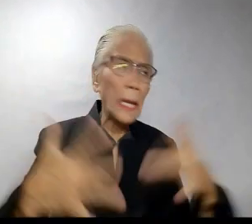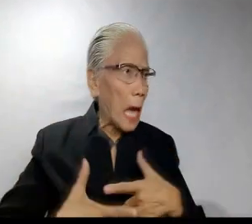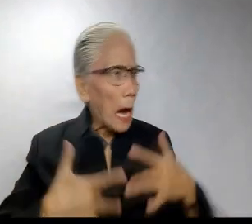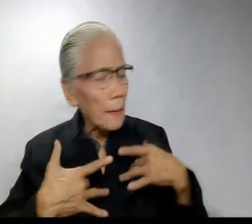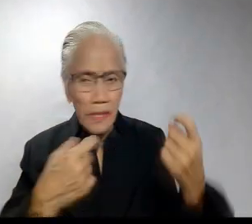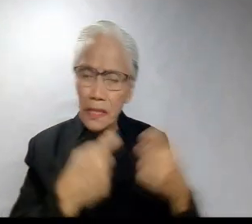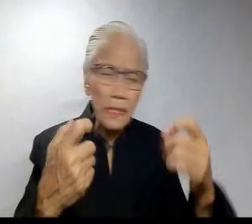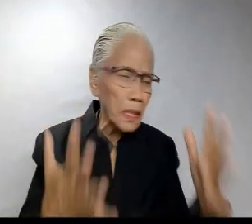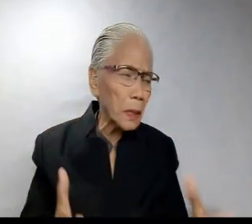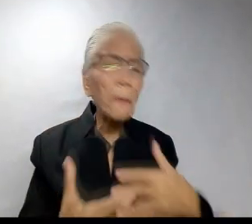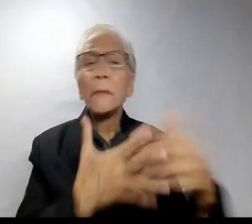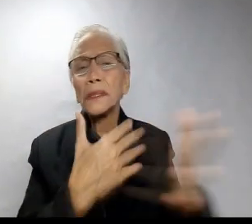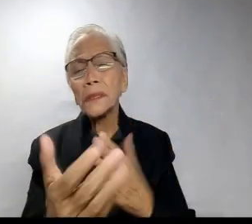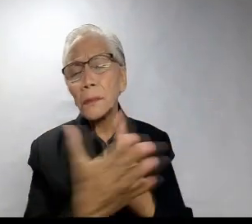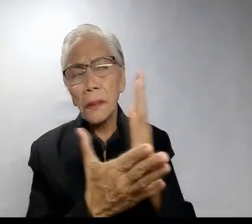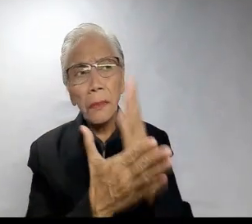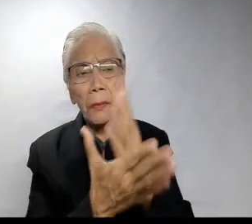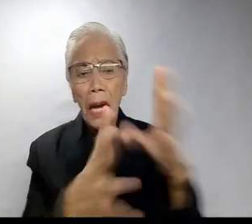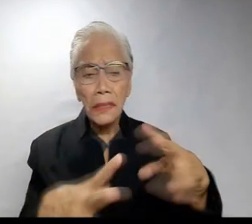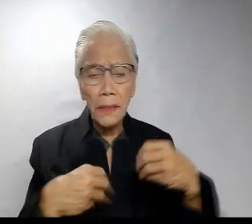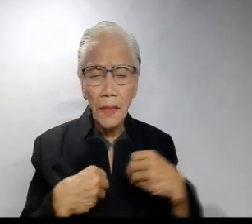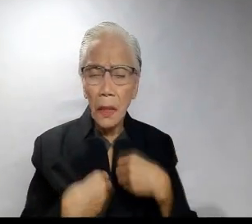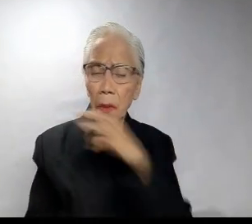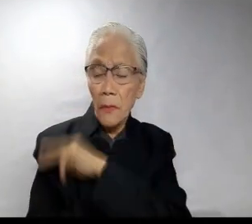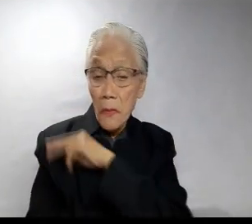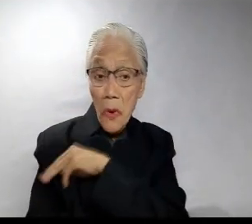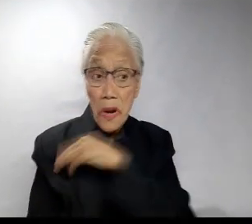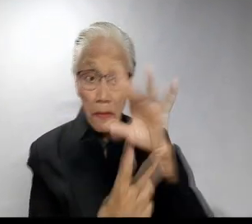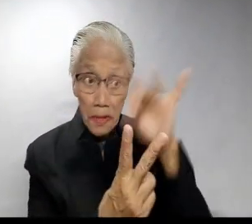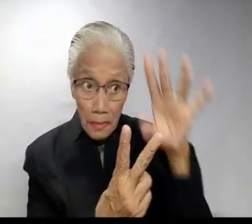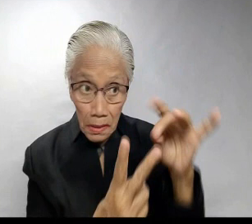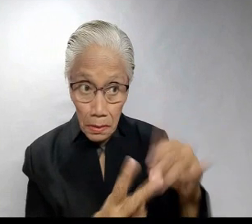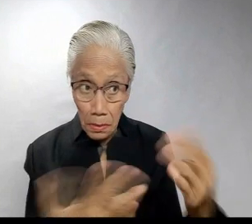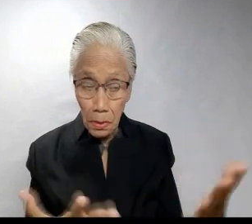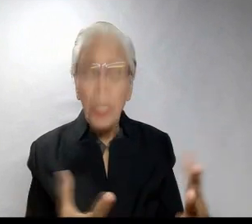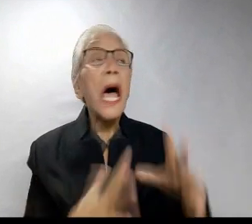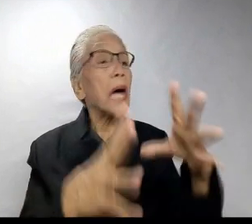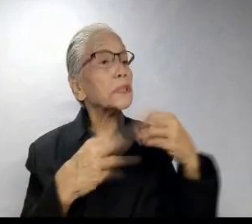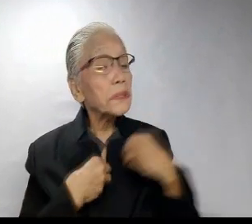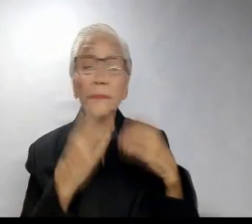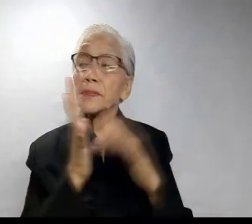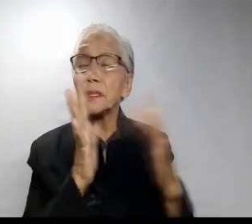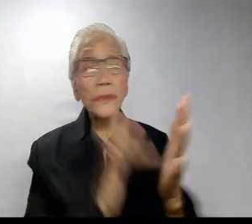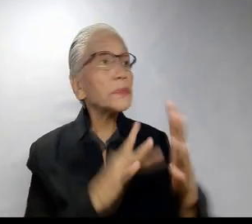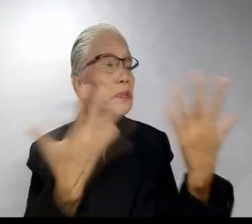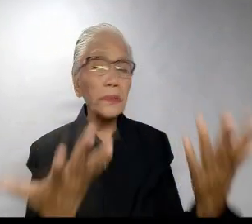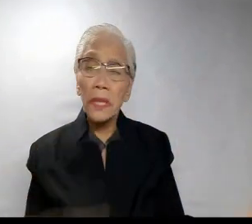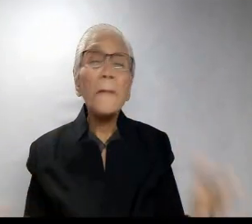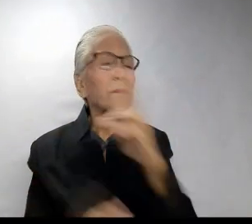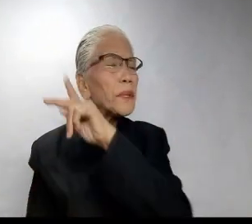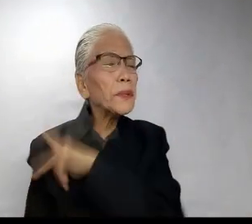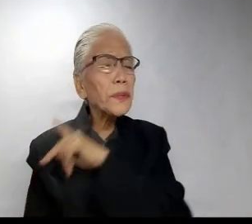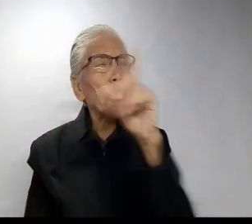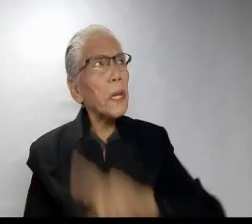followers, light on sinners, basta very accepting pa of my moral preferences. Accept